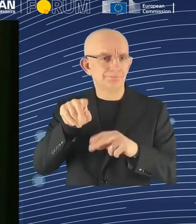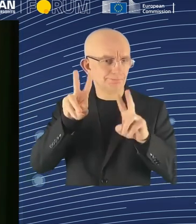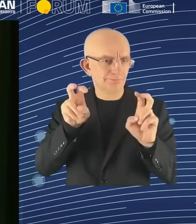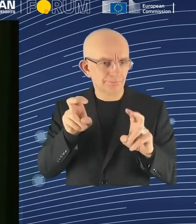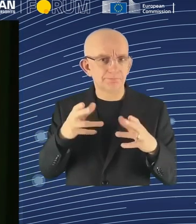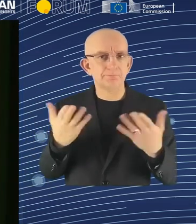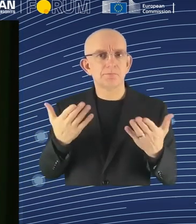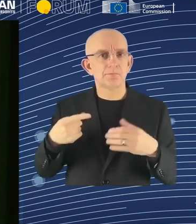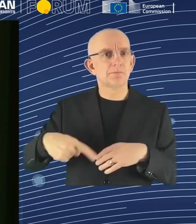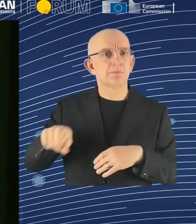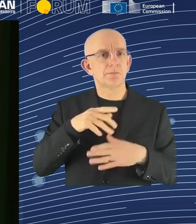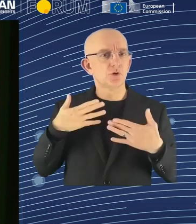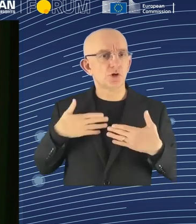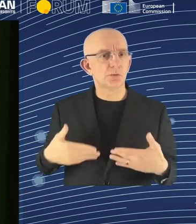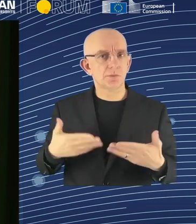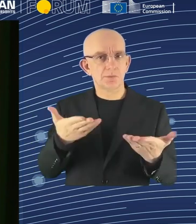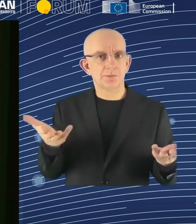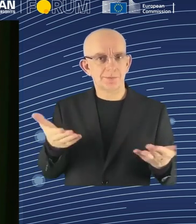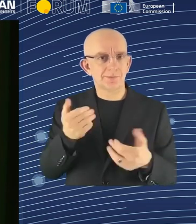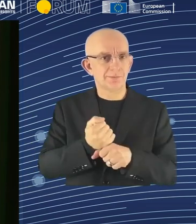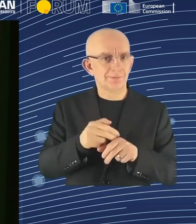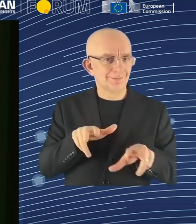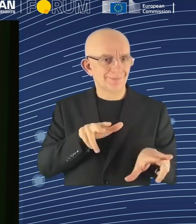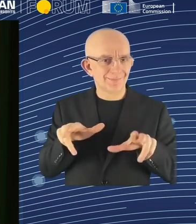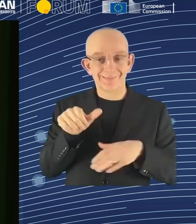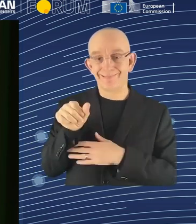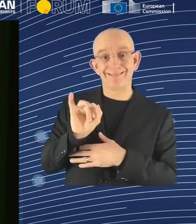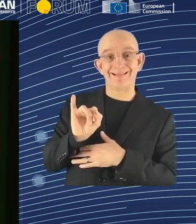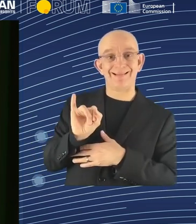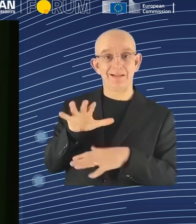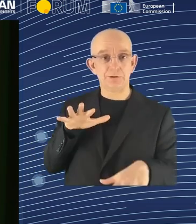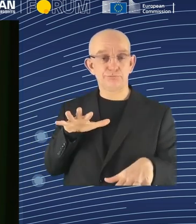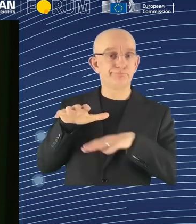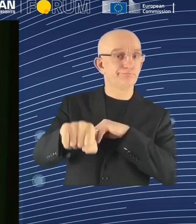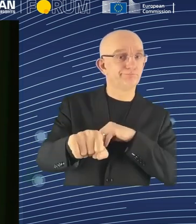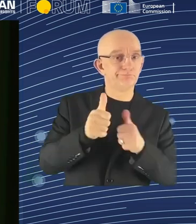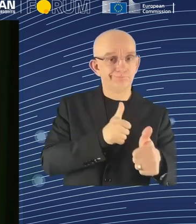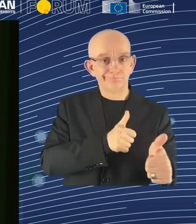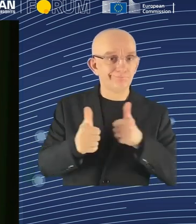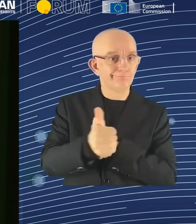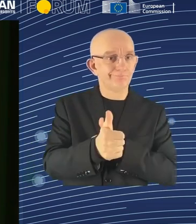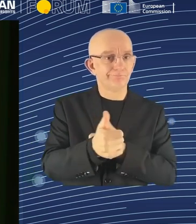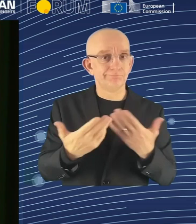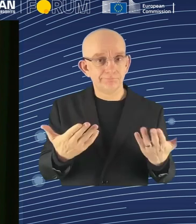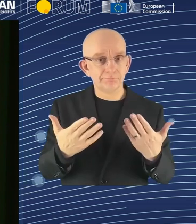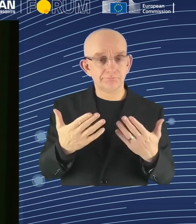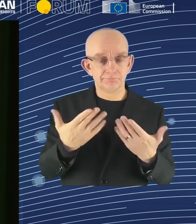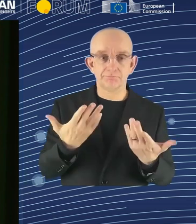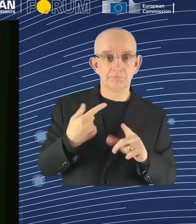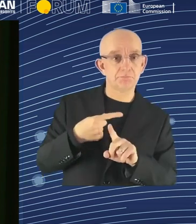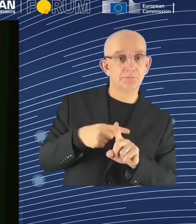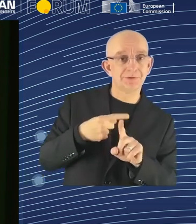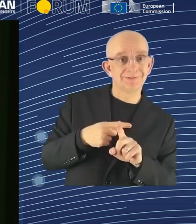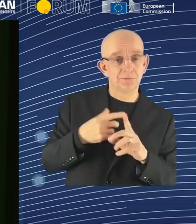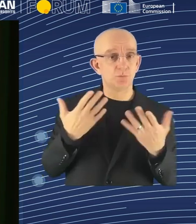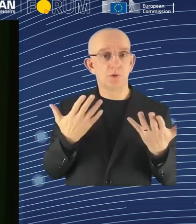takes over? Well, the positive vision would be that of Keynes saying, well, we have a lot of time to